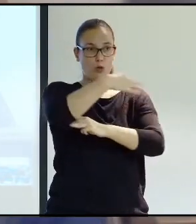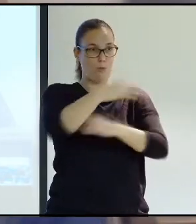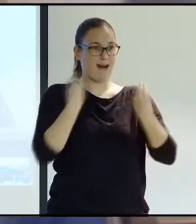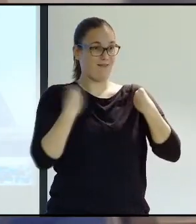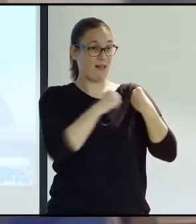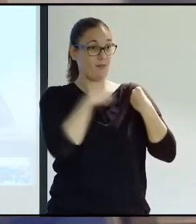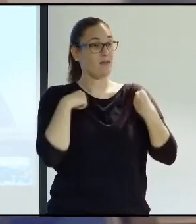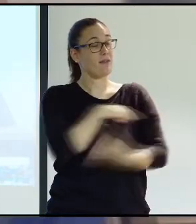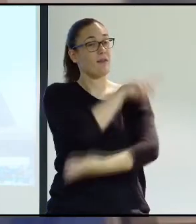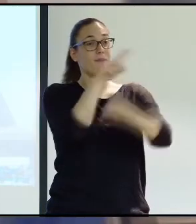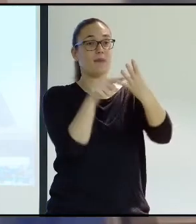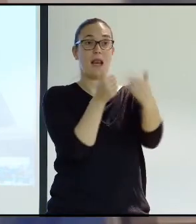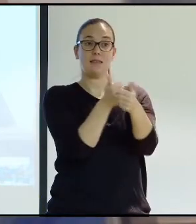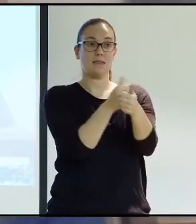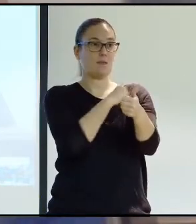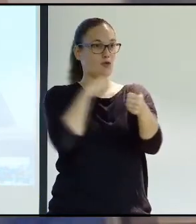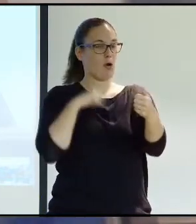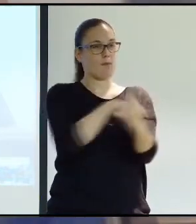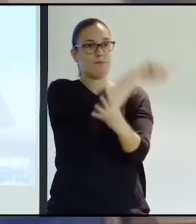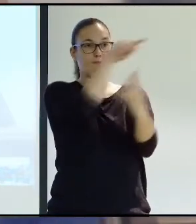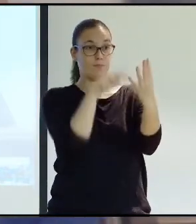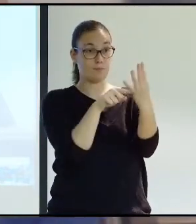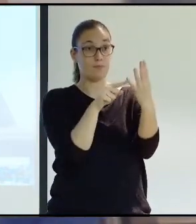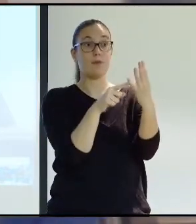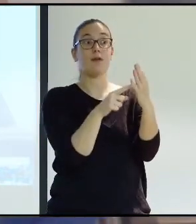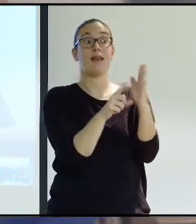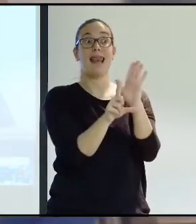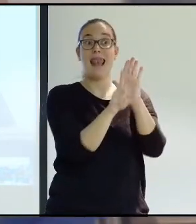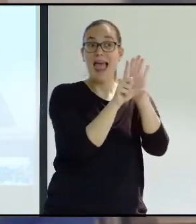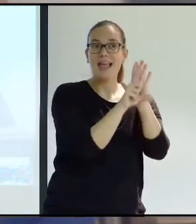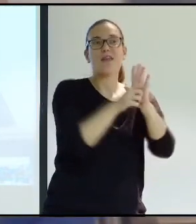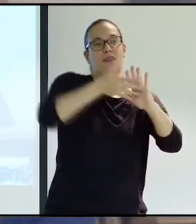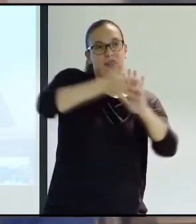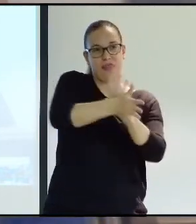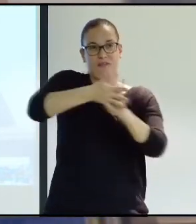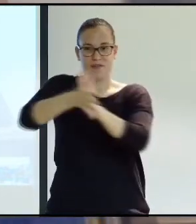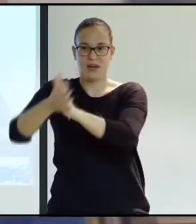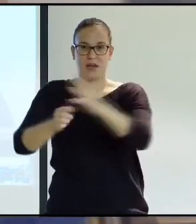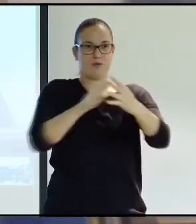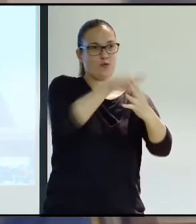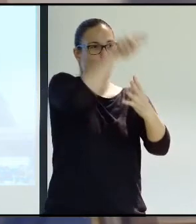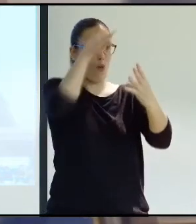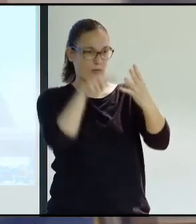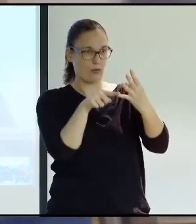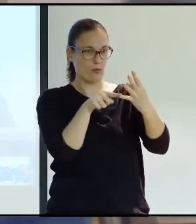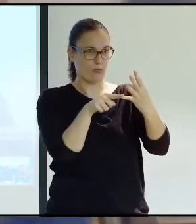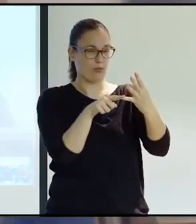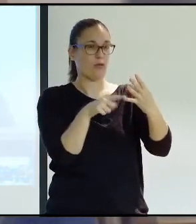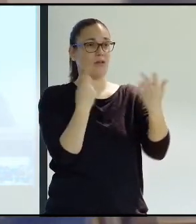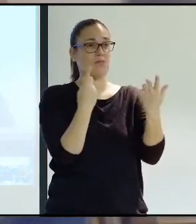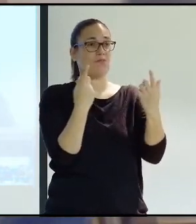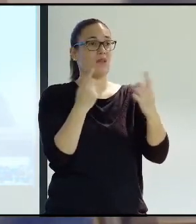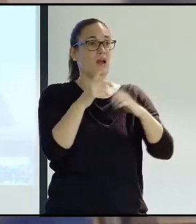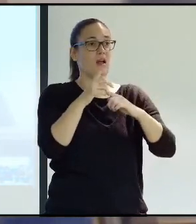lives, and this is going to be done through the figure of a personal assistant. And here we